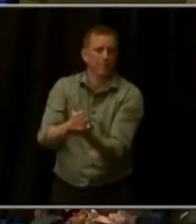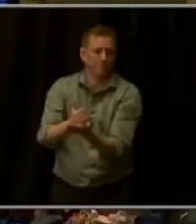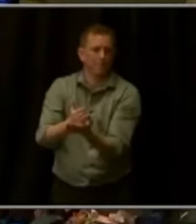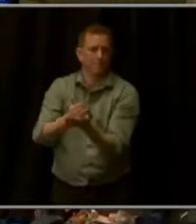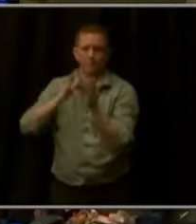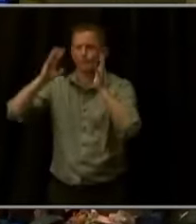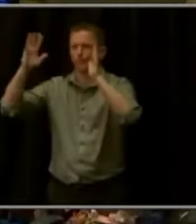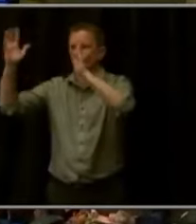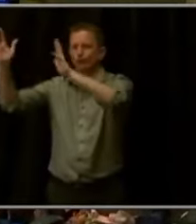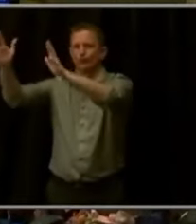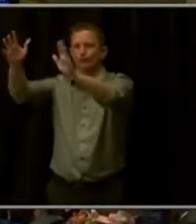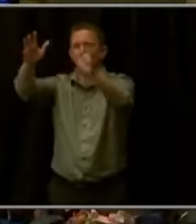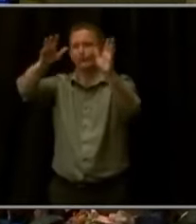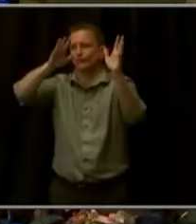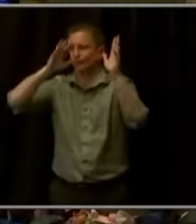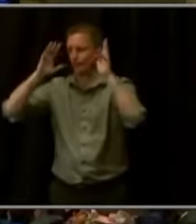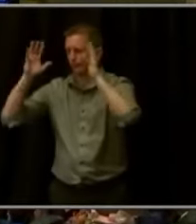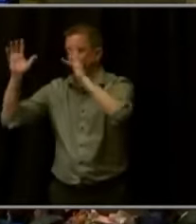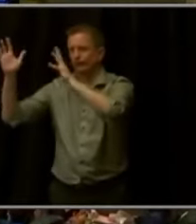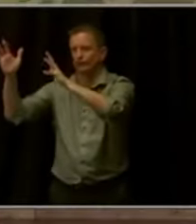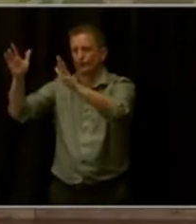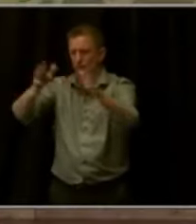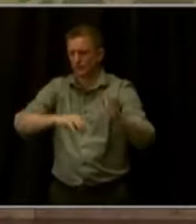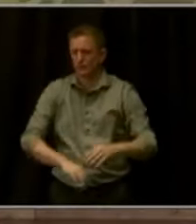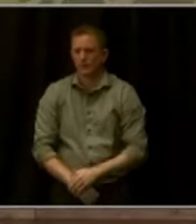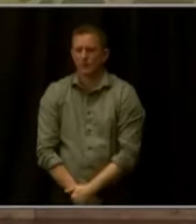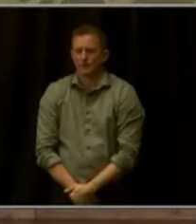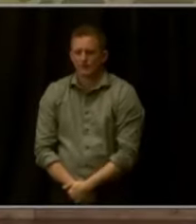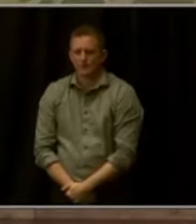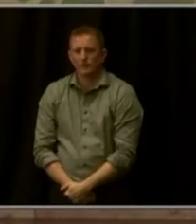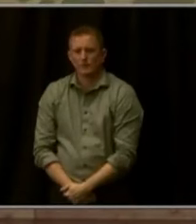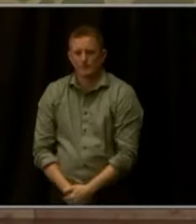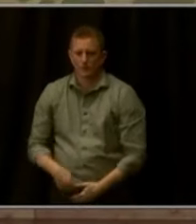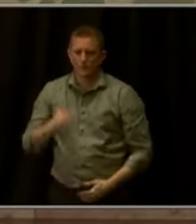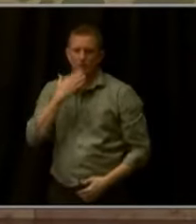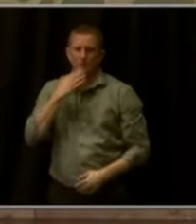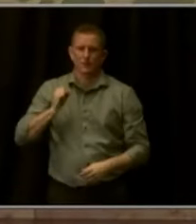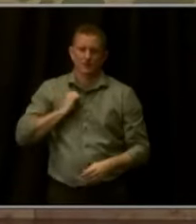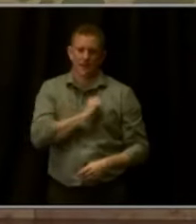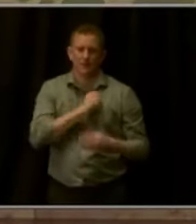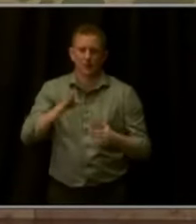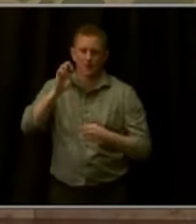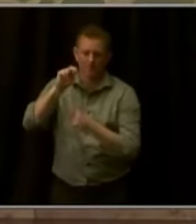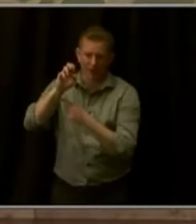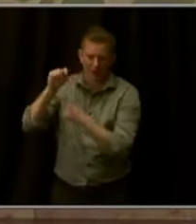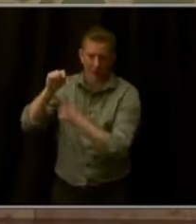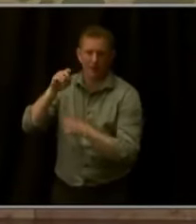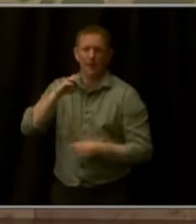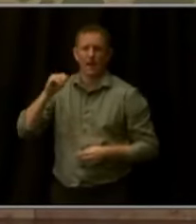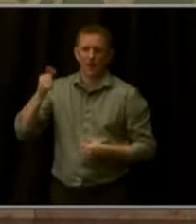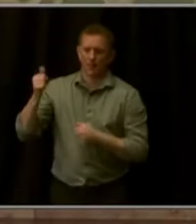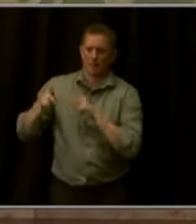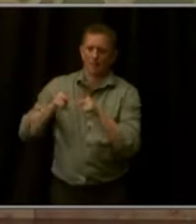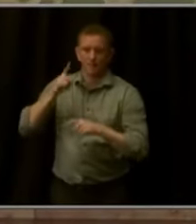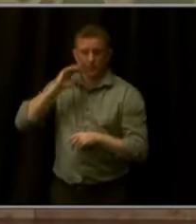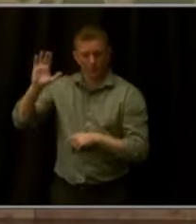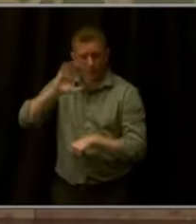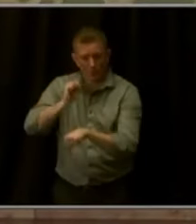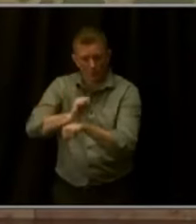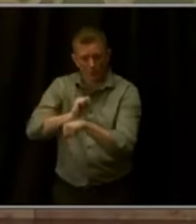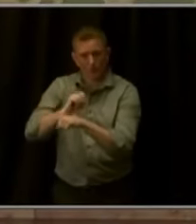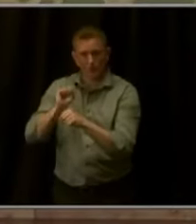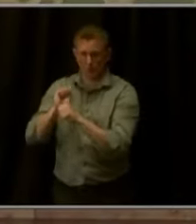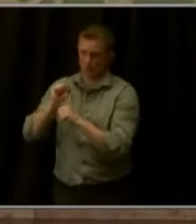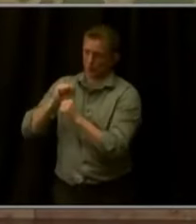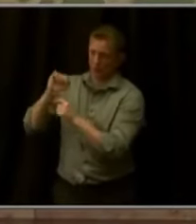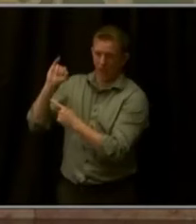And I want to thank Senator Bennett and others for this continued work. We're working closely with the IRS, and we're steadfast in our